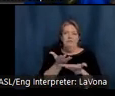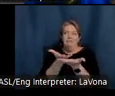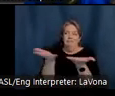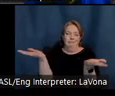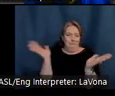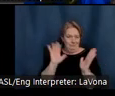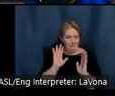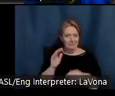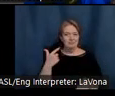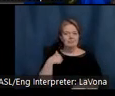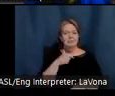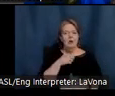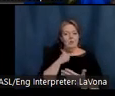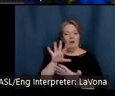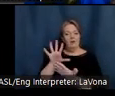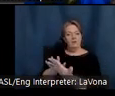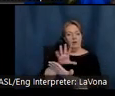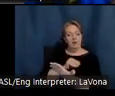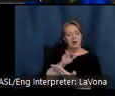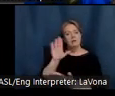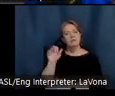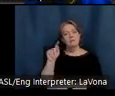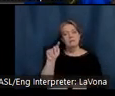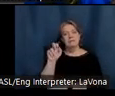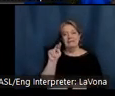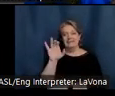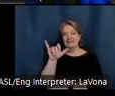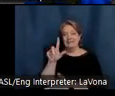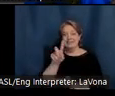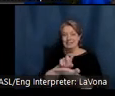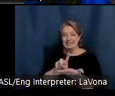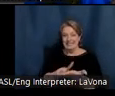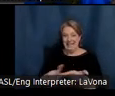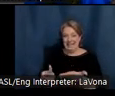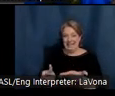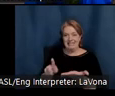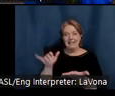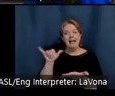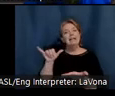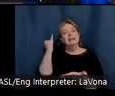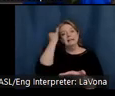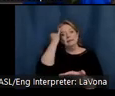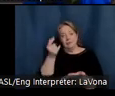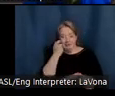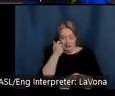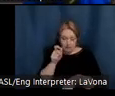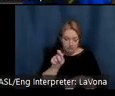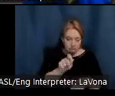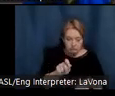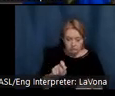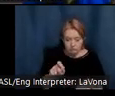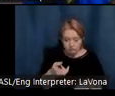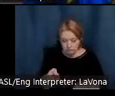We have reproductions of her stencil designs out on the table as though she had just gotten up from working on them.